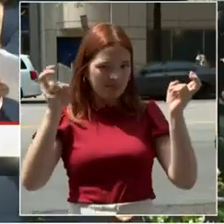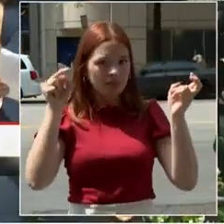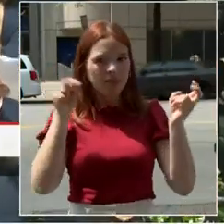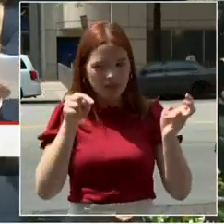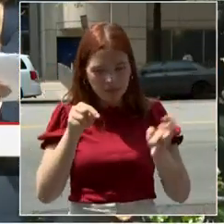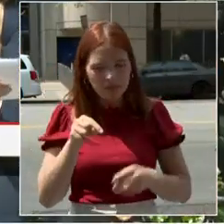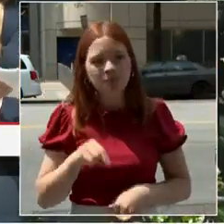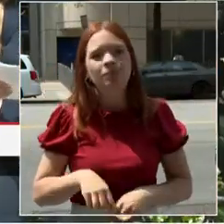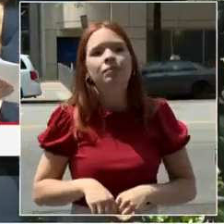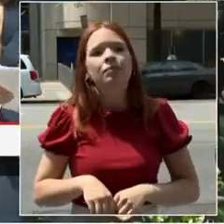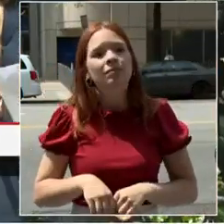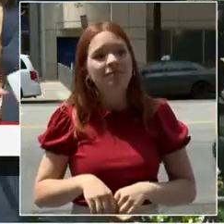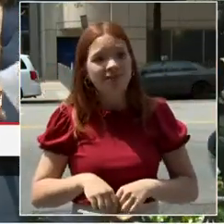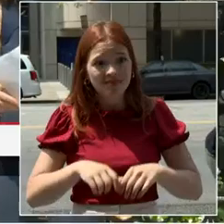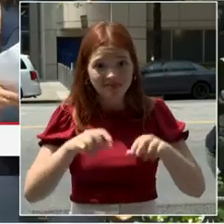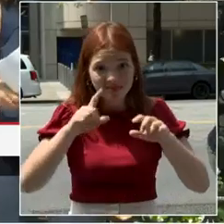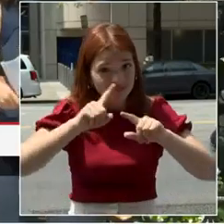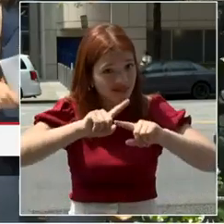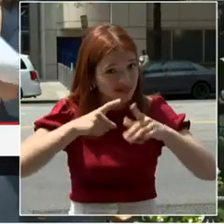Are you guys ready for some action?